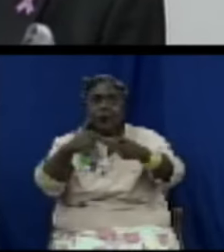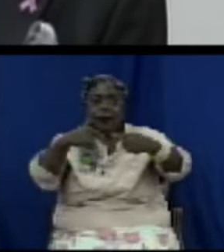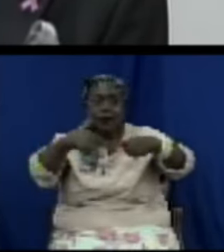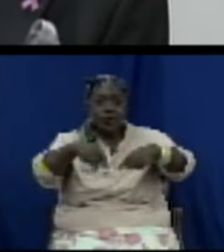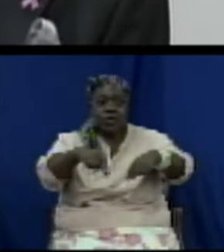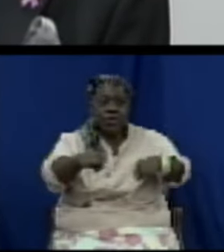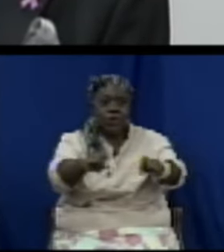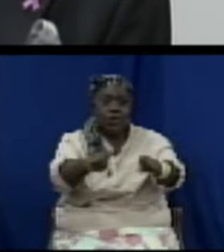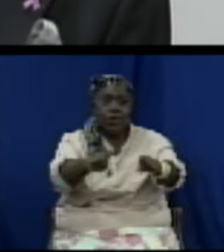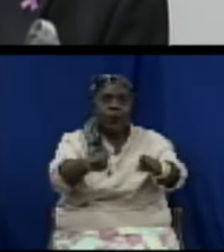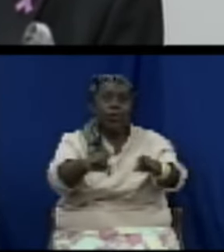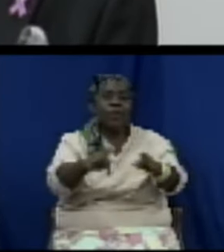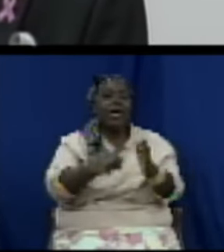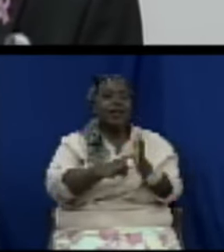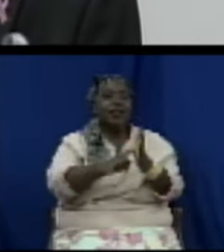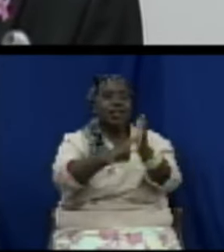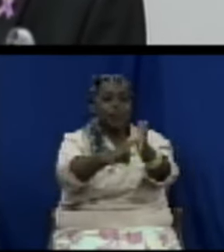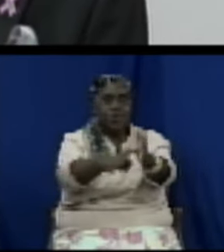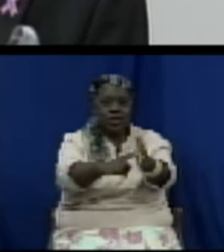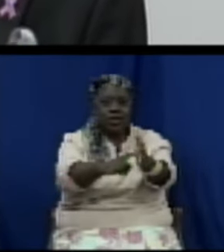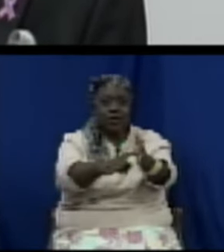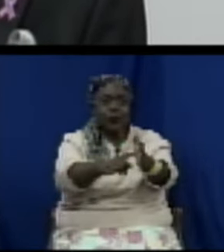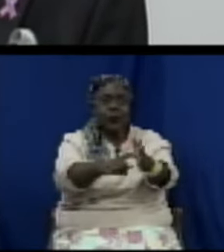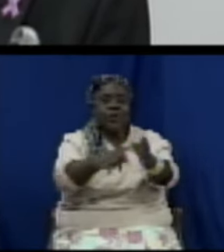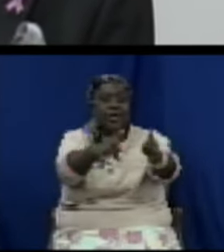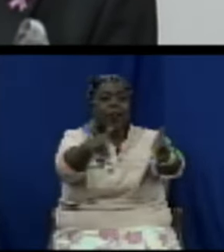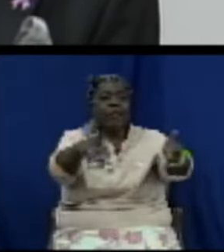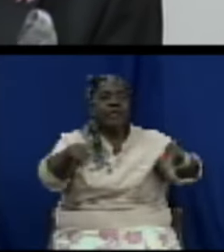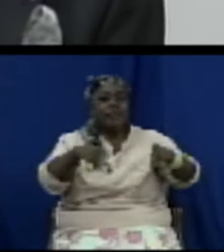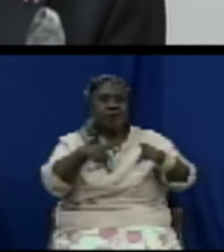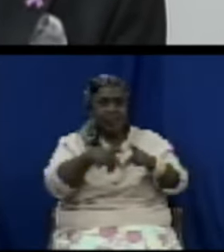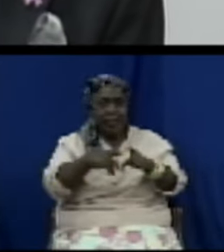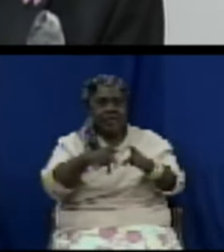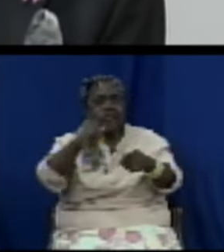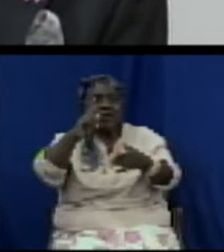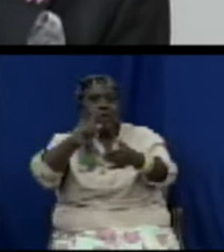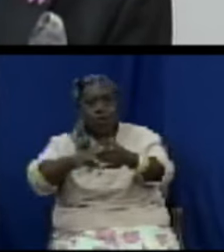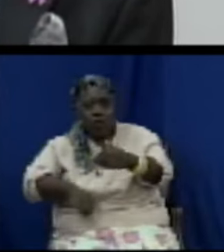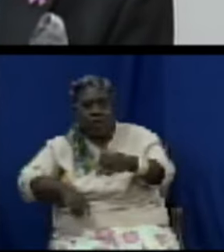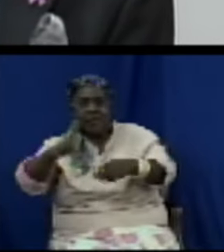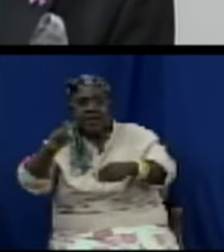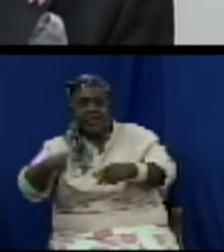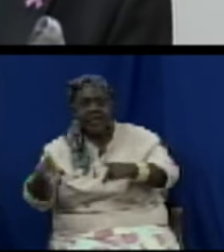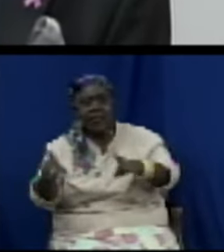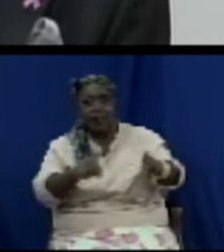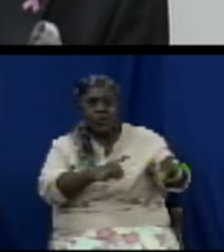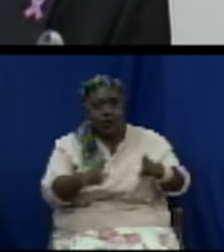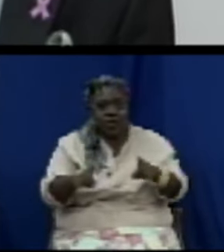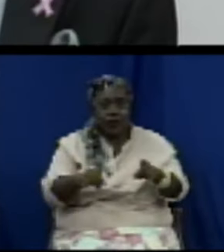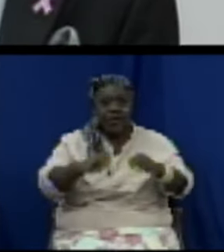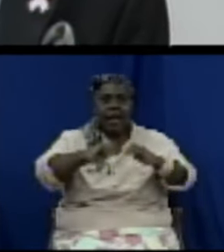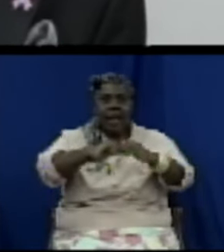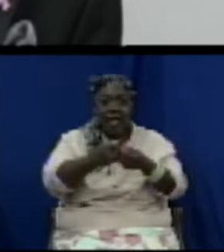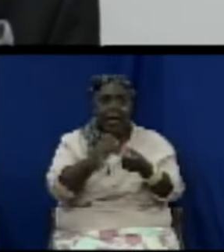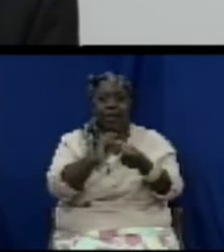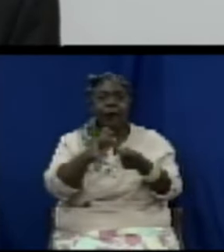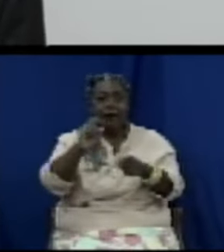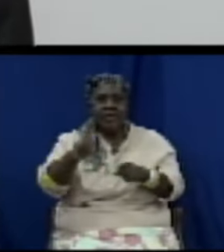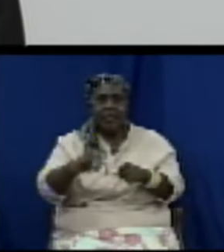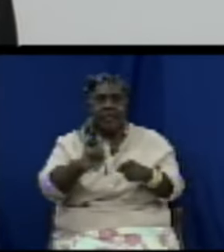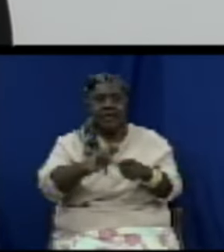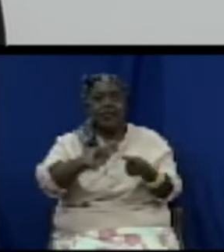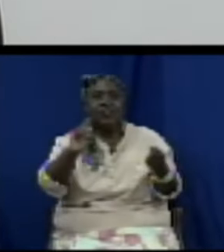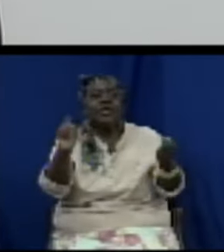owners about the importance of adhering to these laws but it appears that without